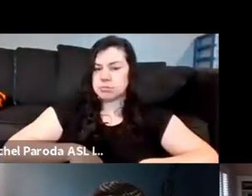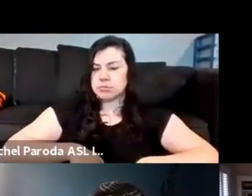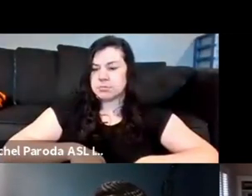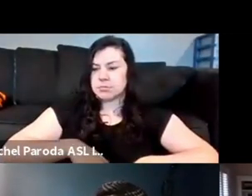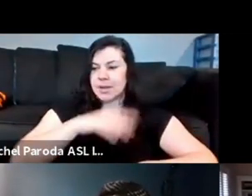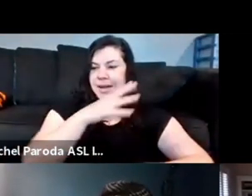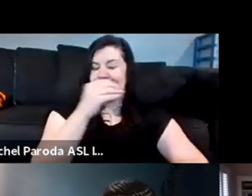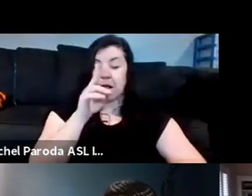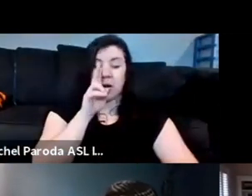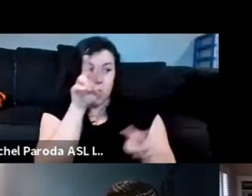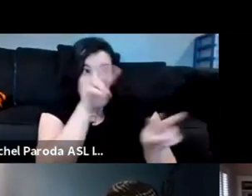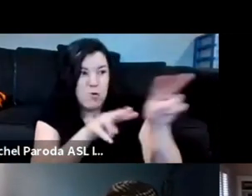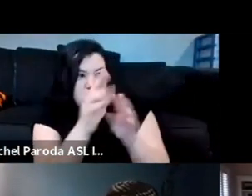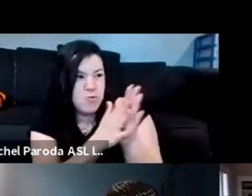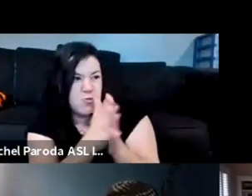violence